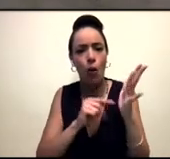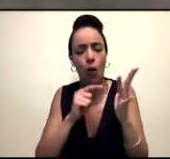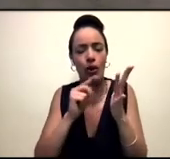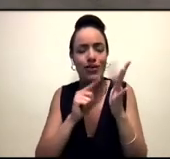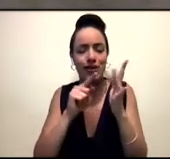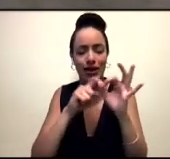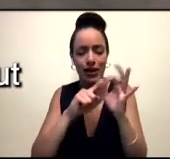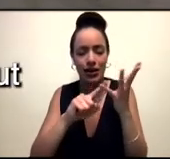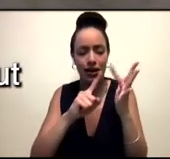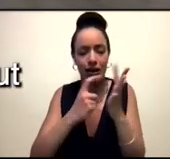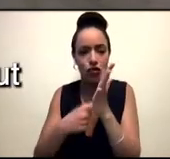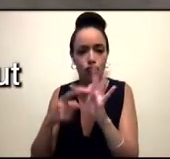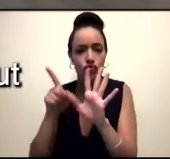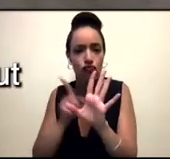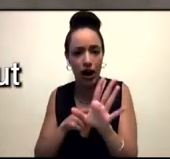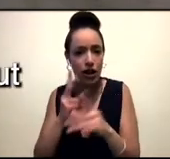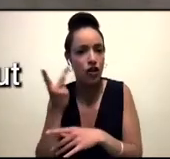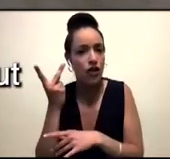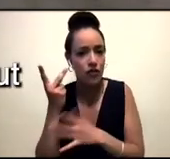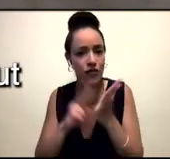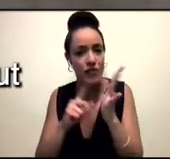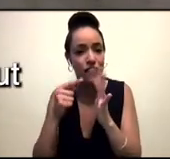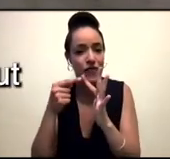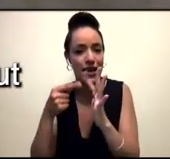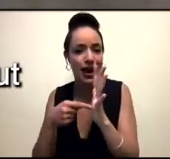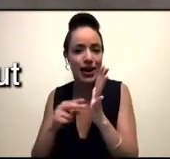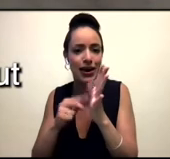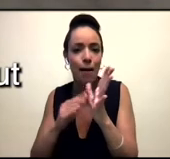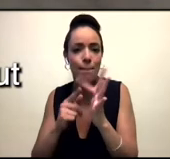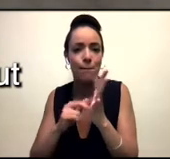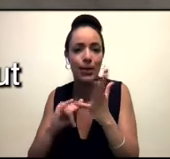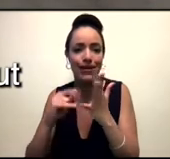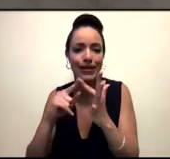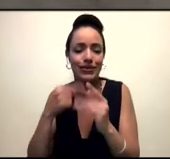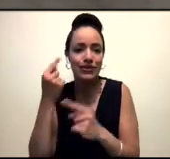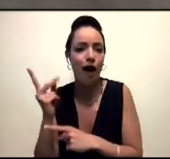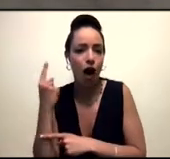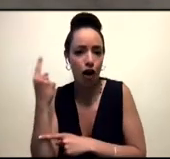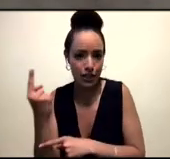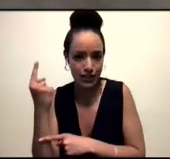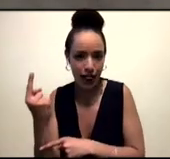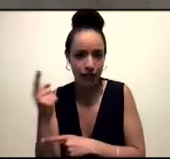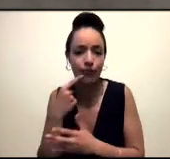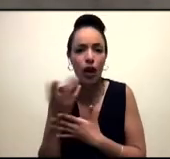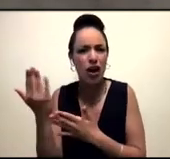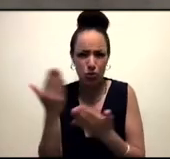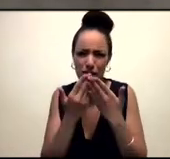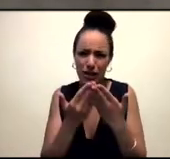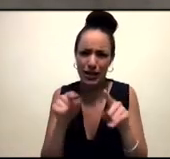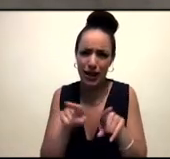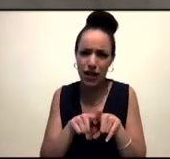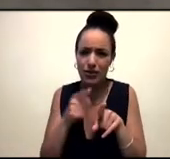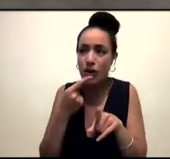She was literally in school to become a dentist. And I think she's still on that path right now. But I was like, Hey, in between your finals, can you please do these illustrations?